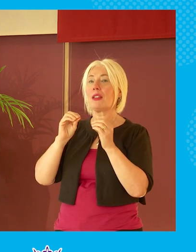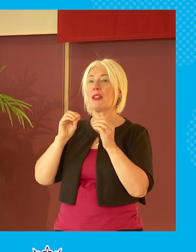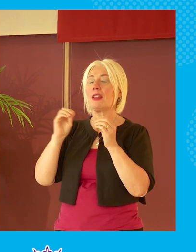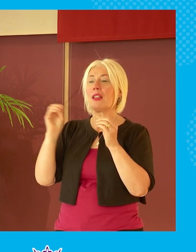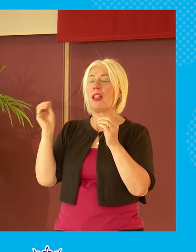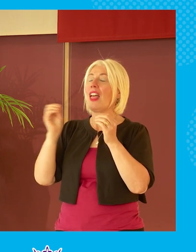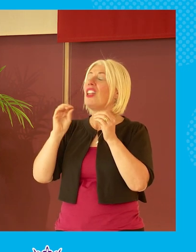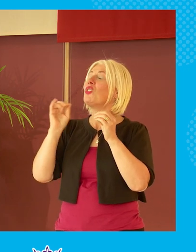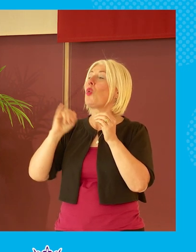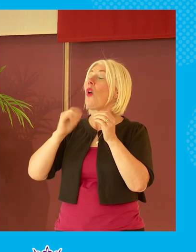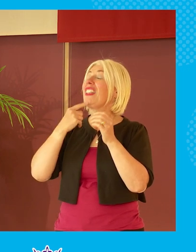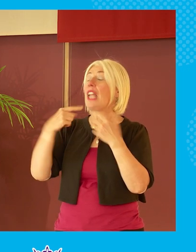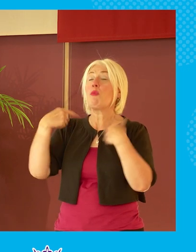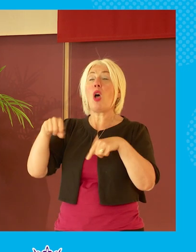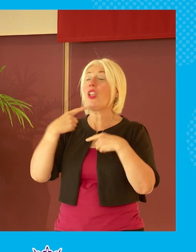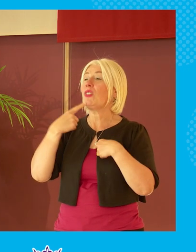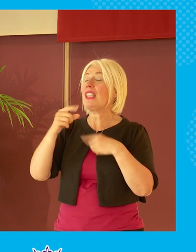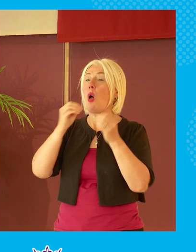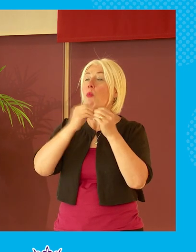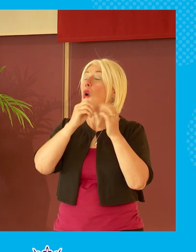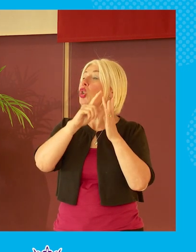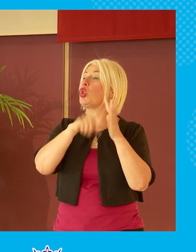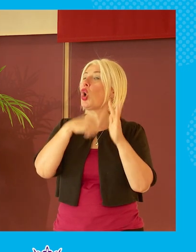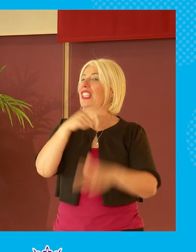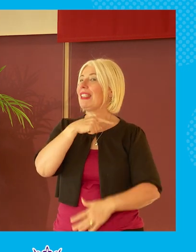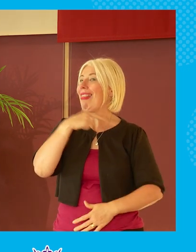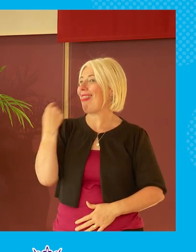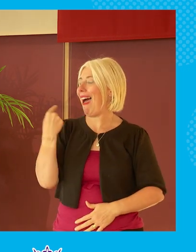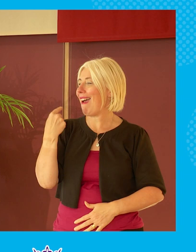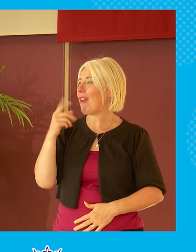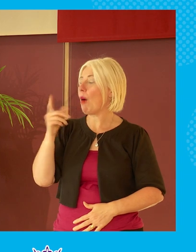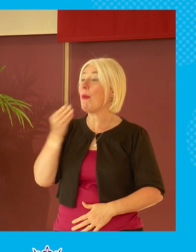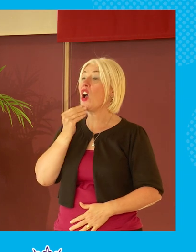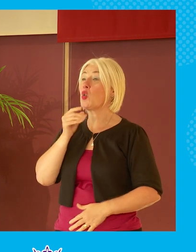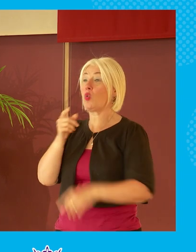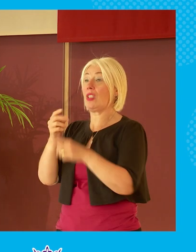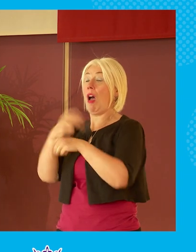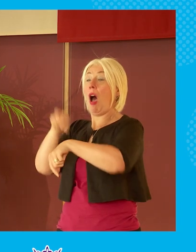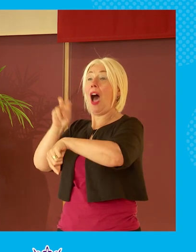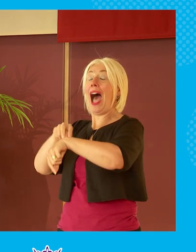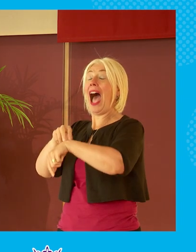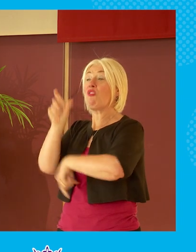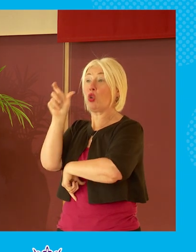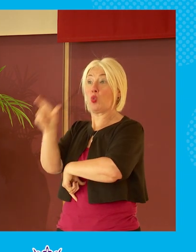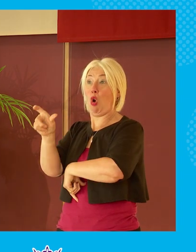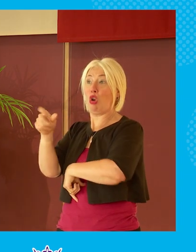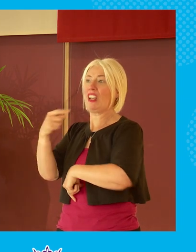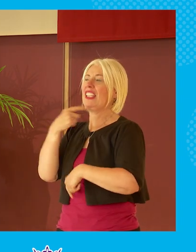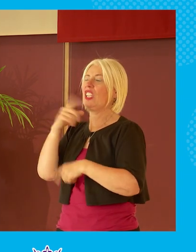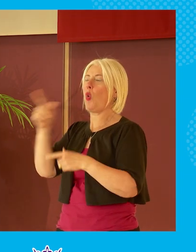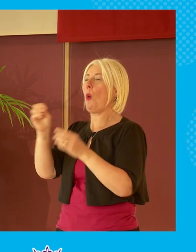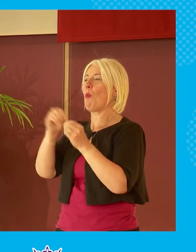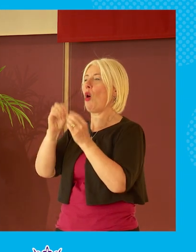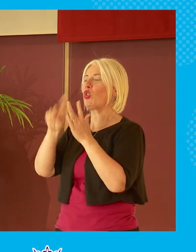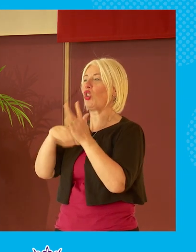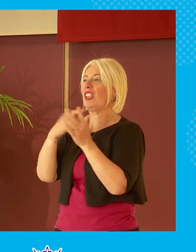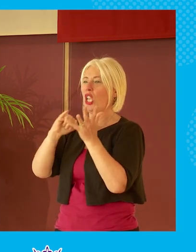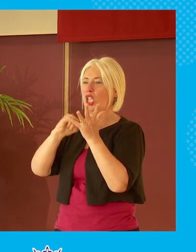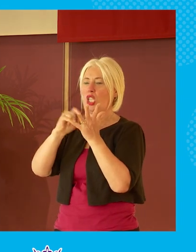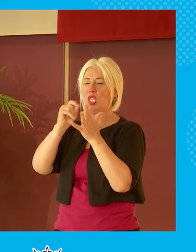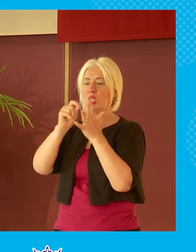spoofer i don't know if the speaker knew what i meant i think i think this is descending into a tip session aim to